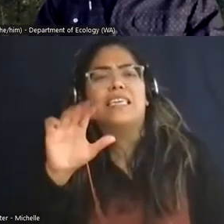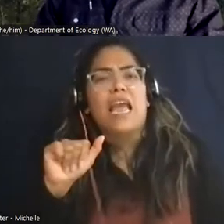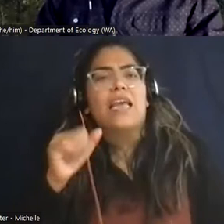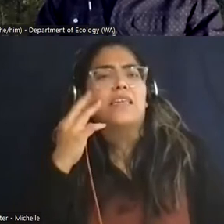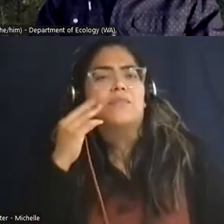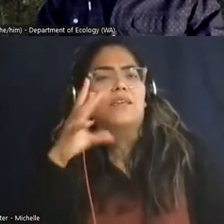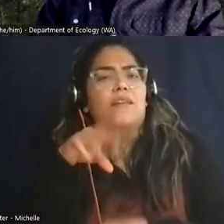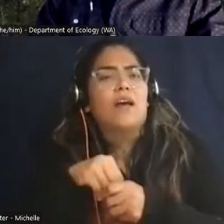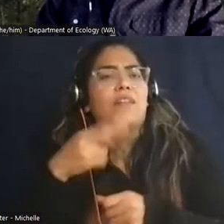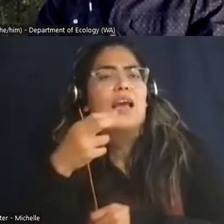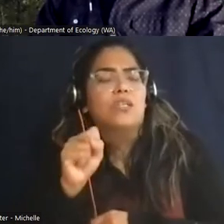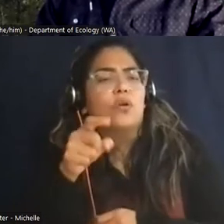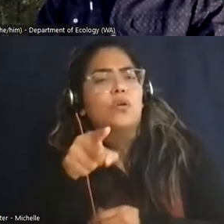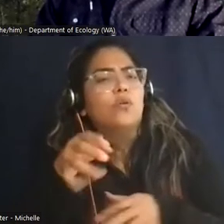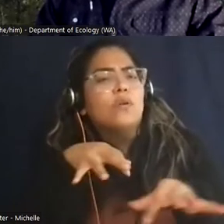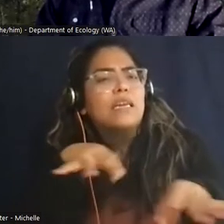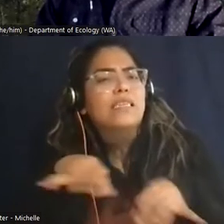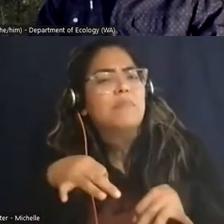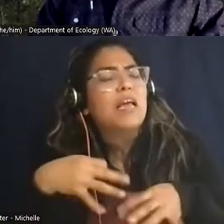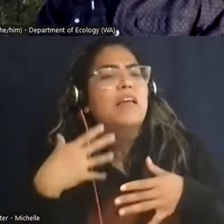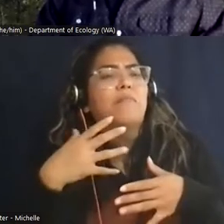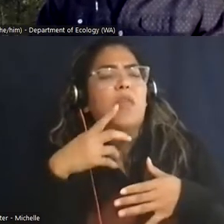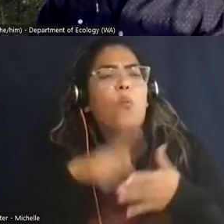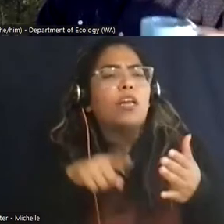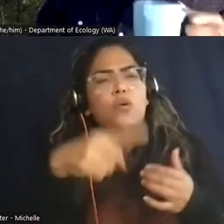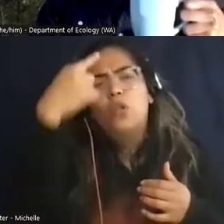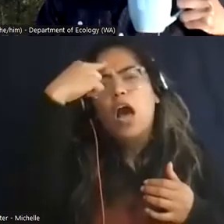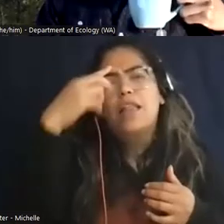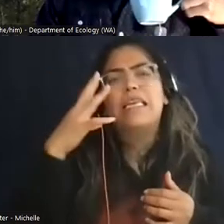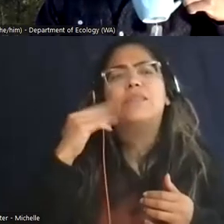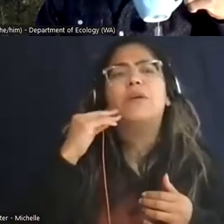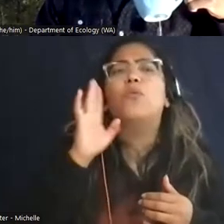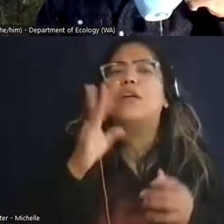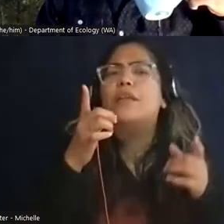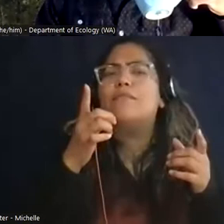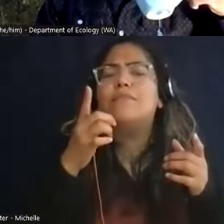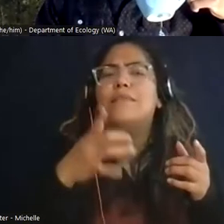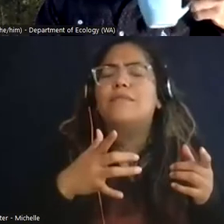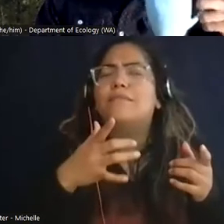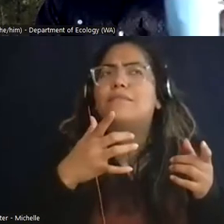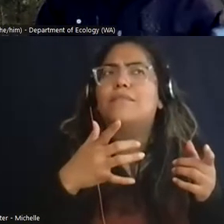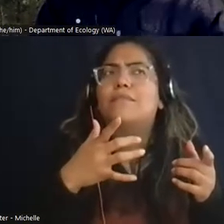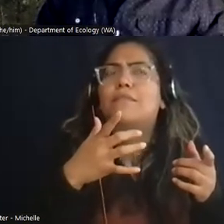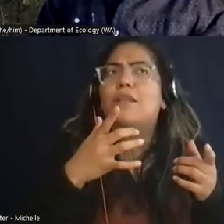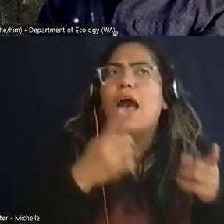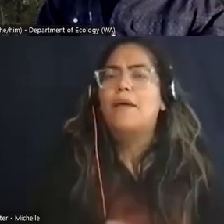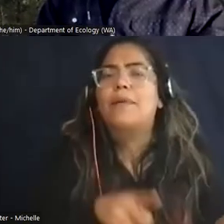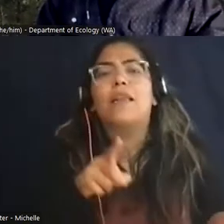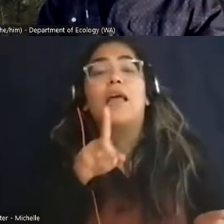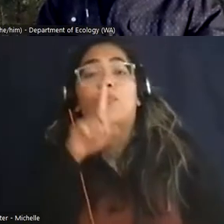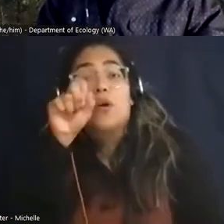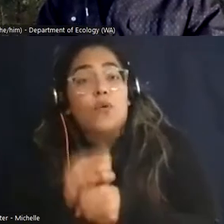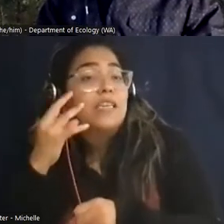can you walk us through what you thought the experience might be like uh and what the experience really was like um and and